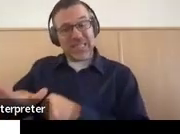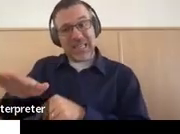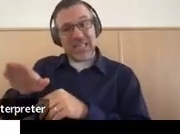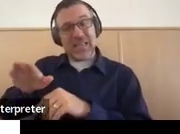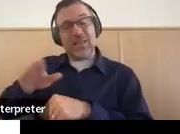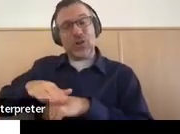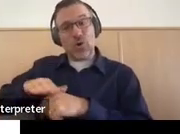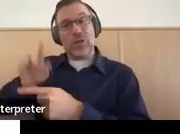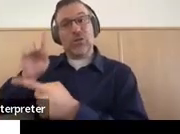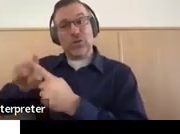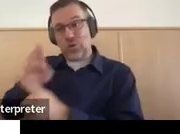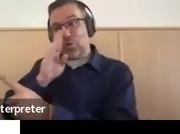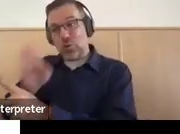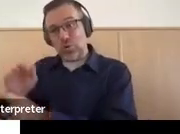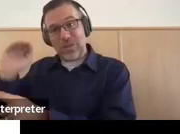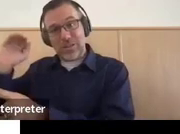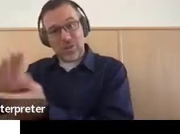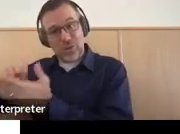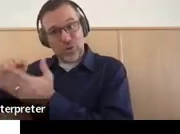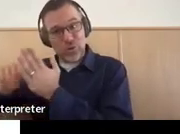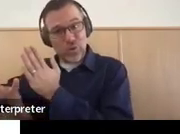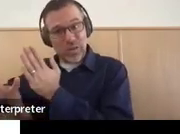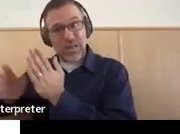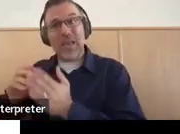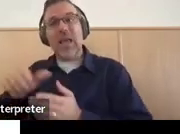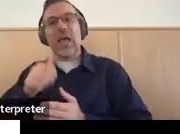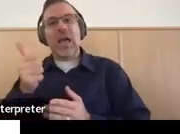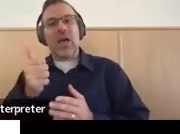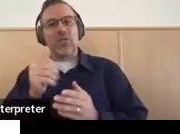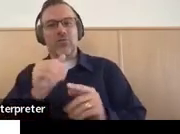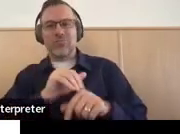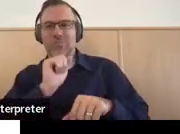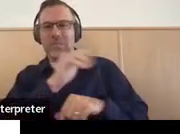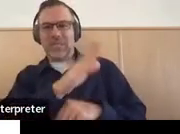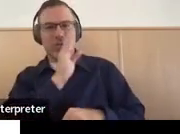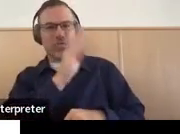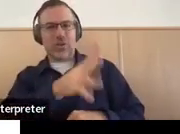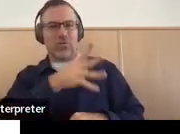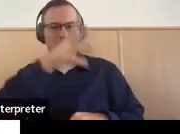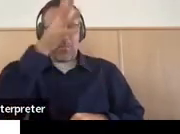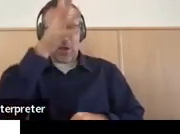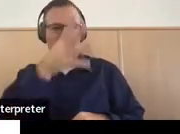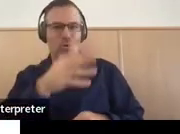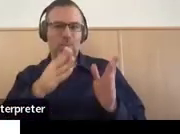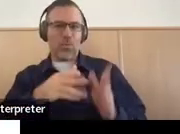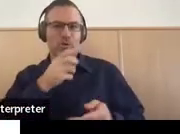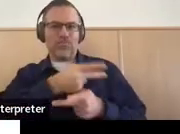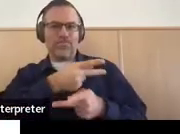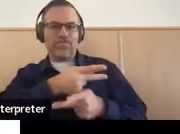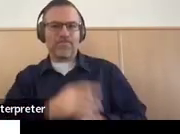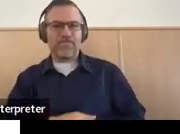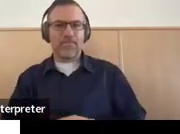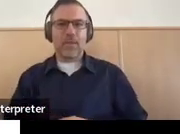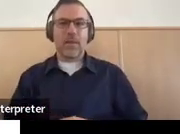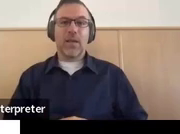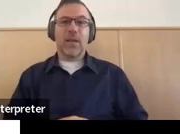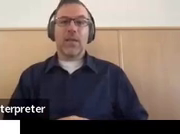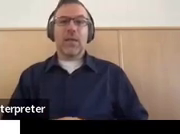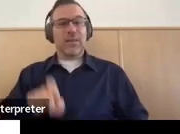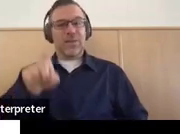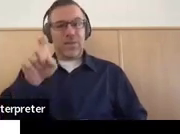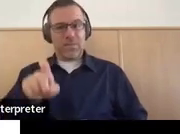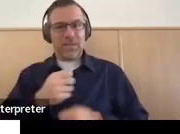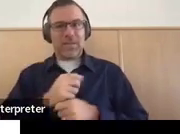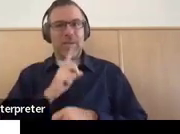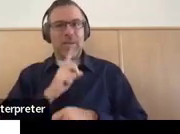in this evaluation with their guardian or parents. Minimally compliant is to make sure they're in the list of the folks